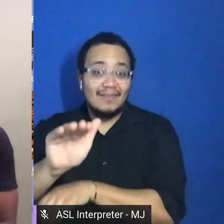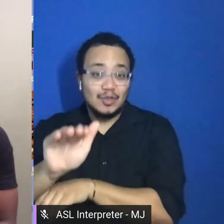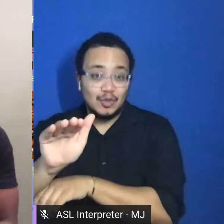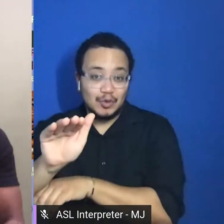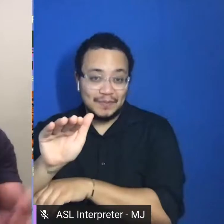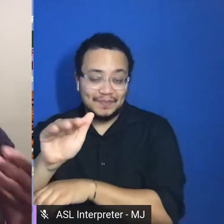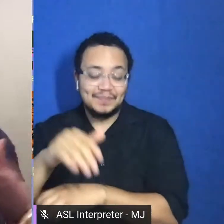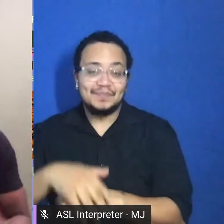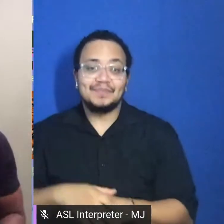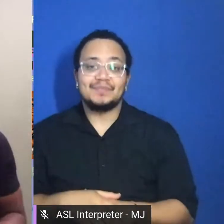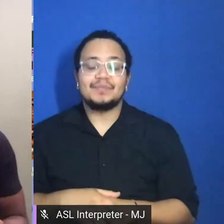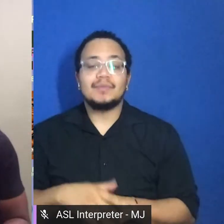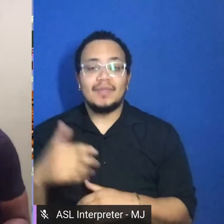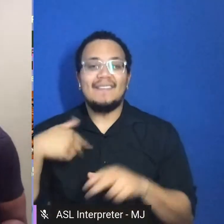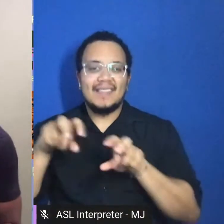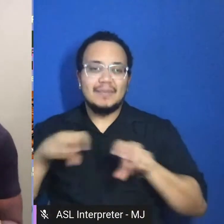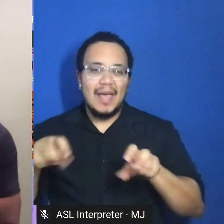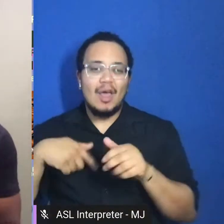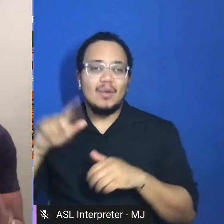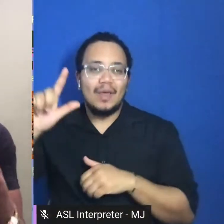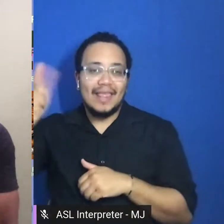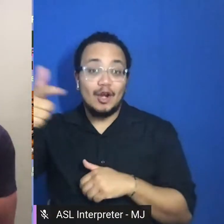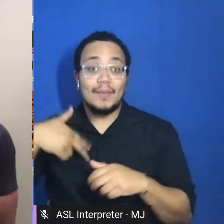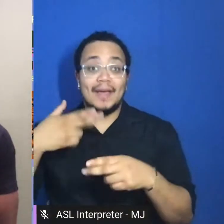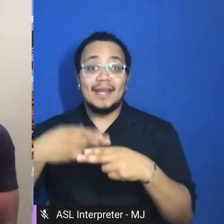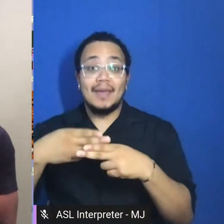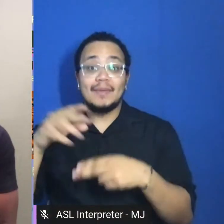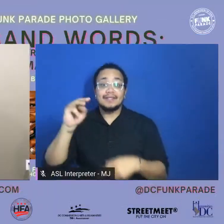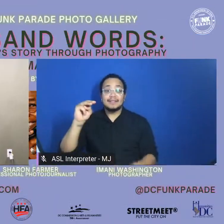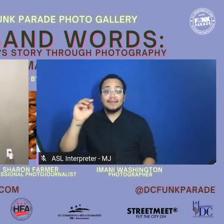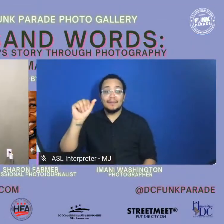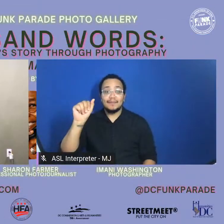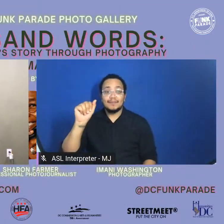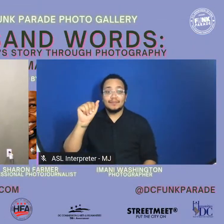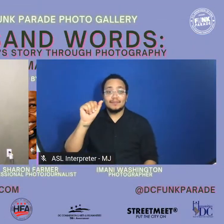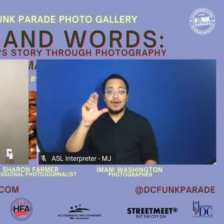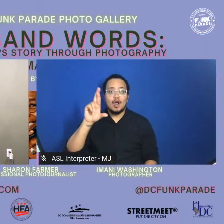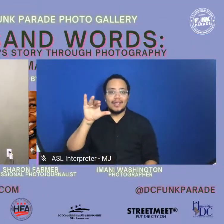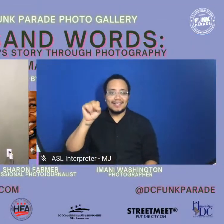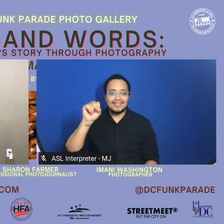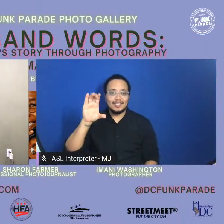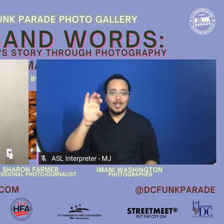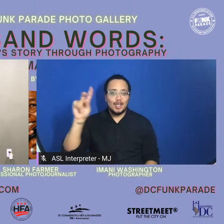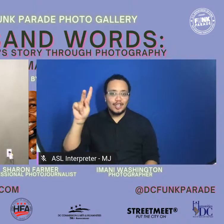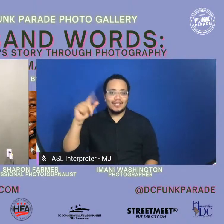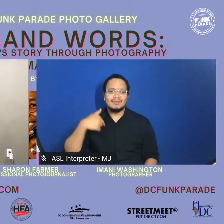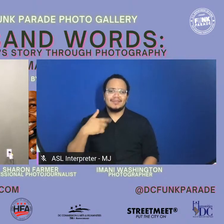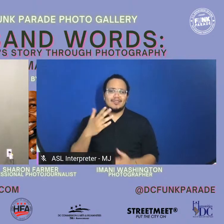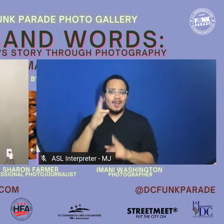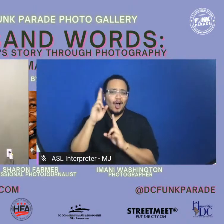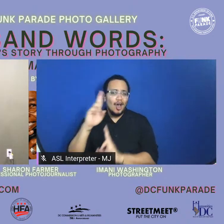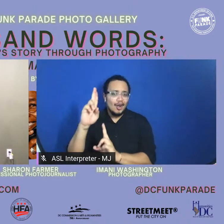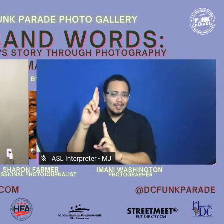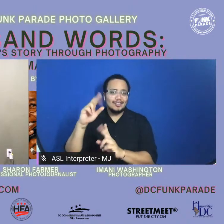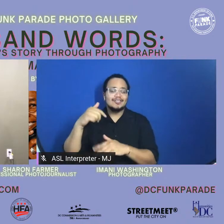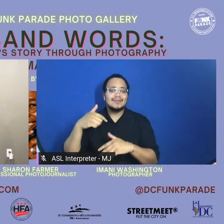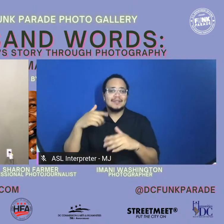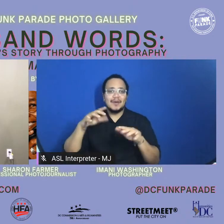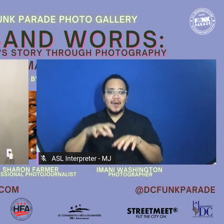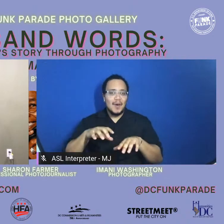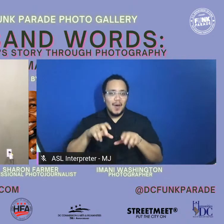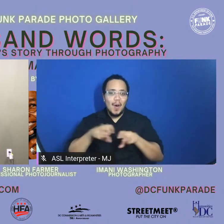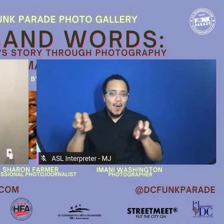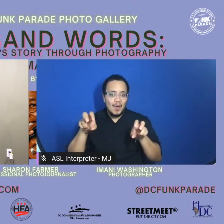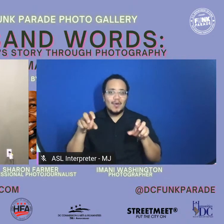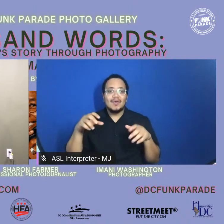later on. My name is Marcus Cook, and I have the pleasure of being your host for this illustrious panel on a thousand words that's telling